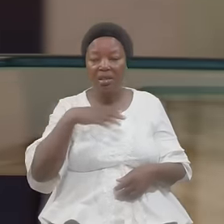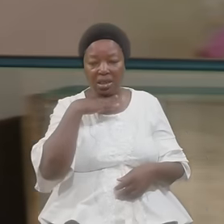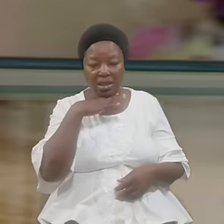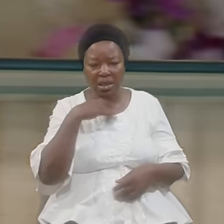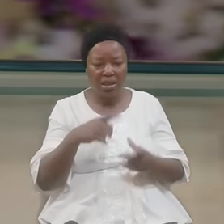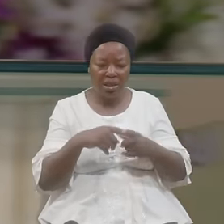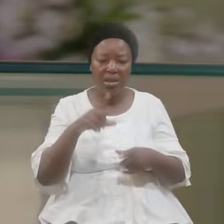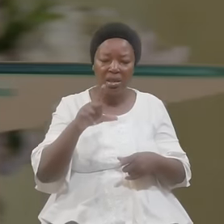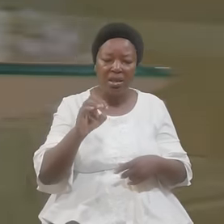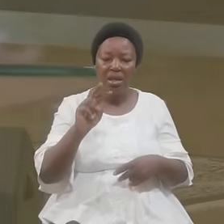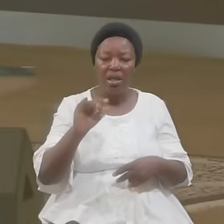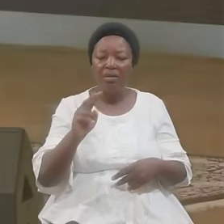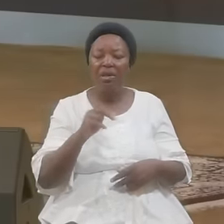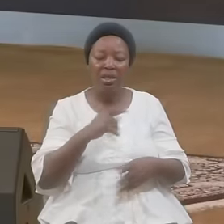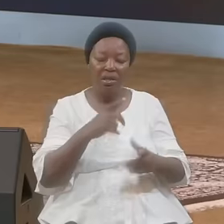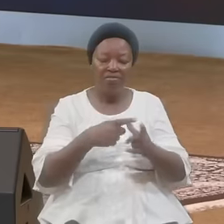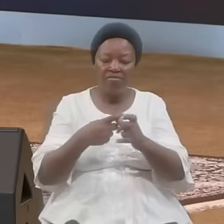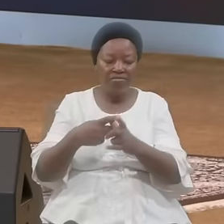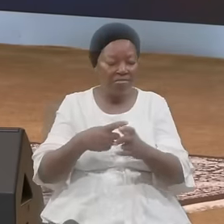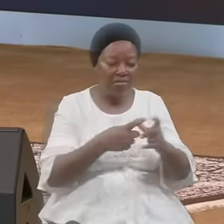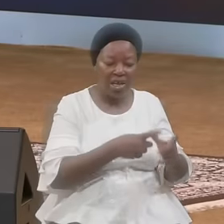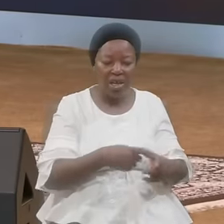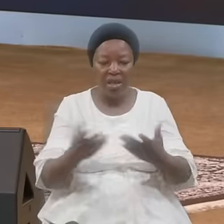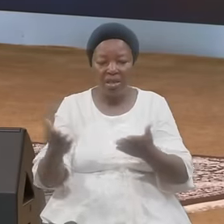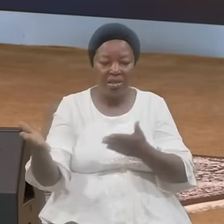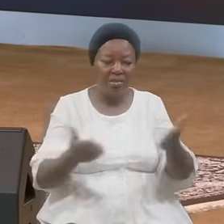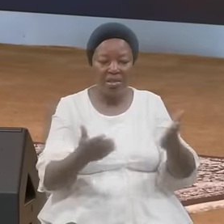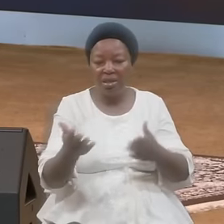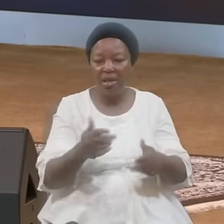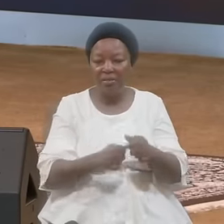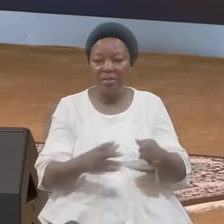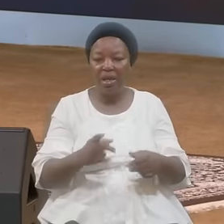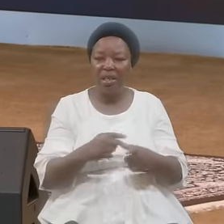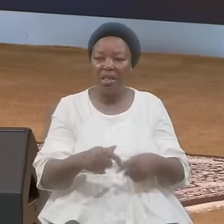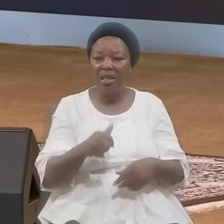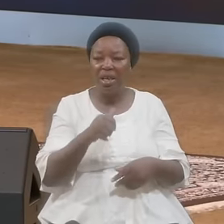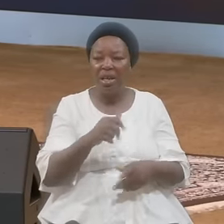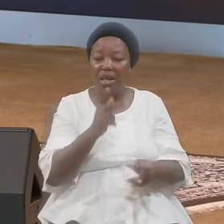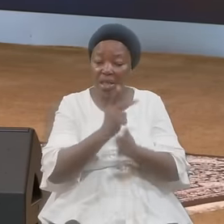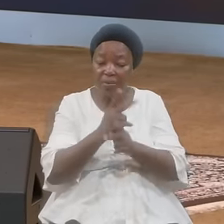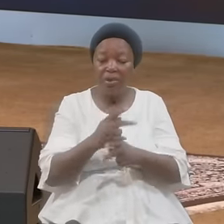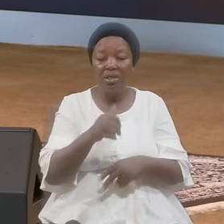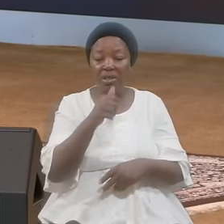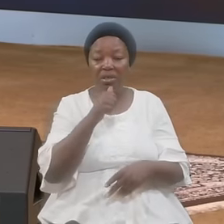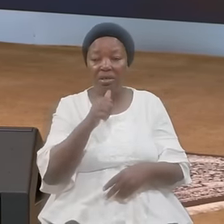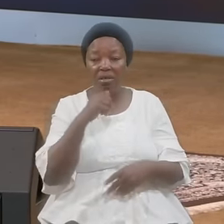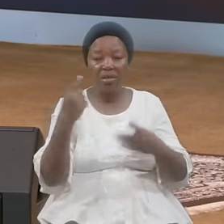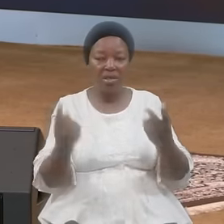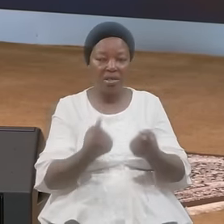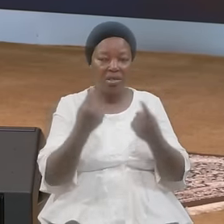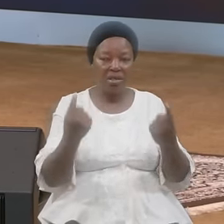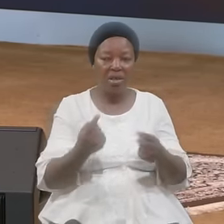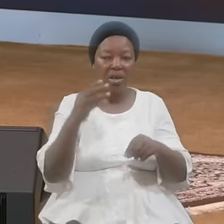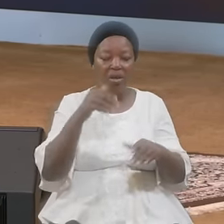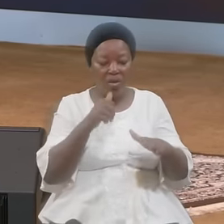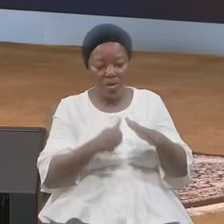They Are Rushing On And Are Concealing Secret Sin Under Their